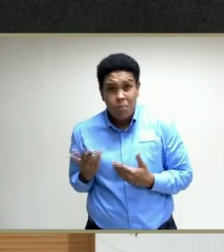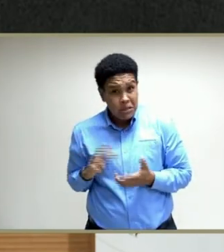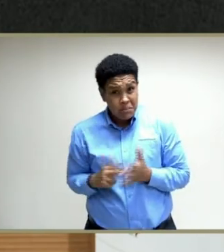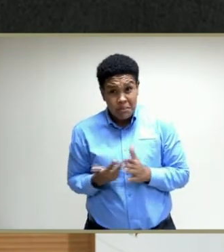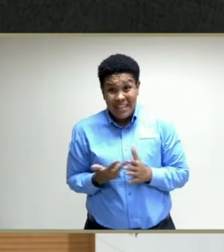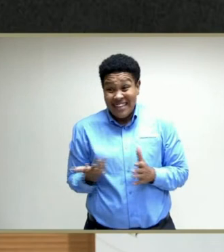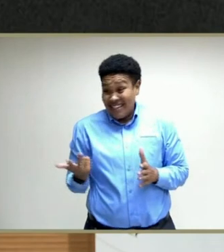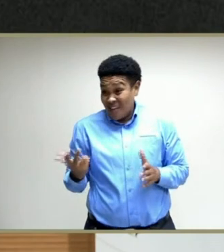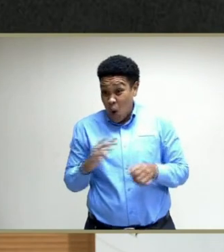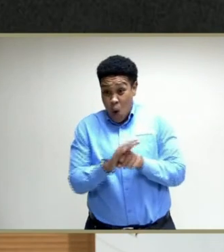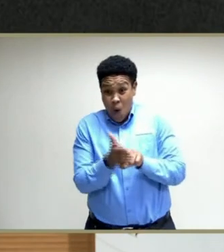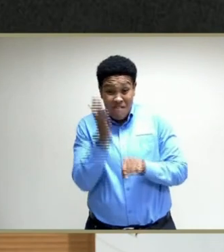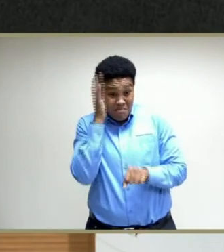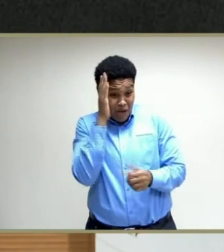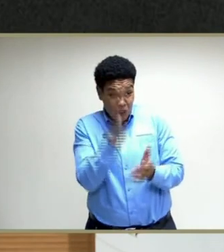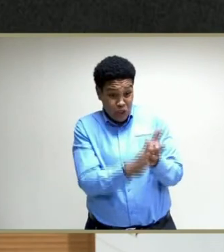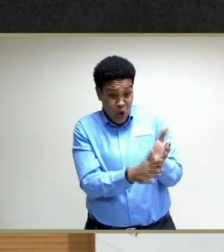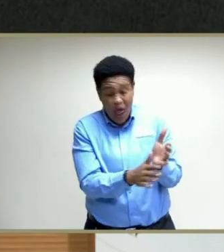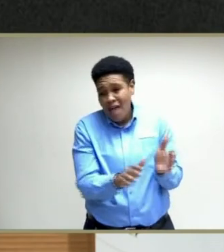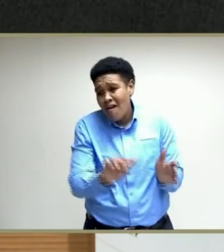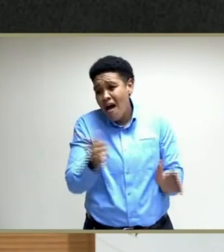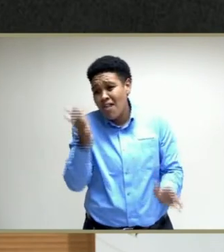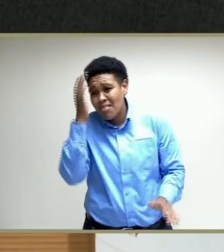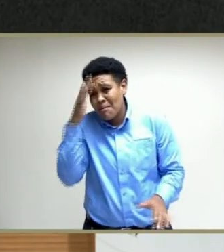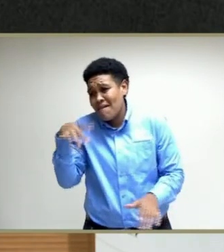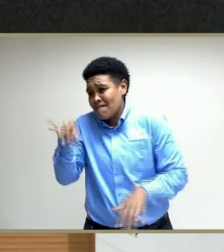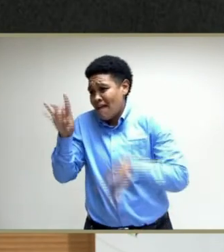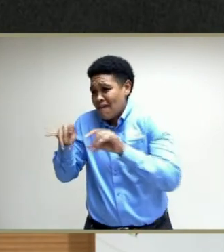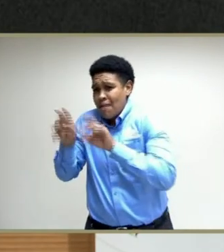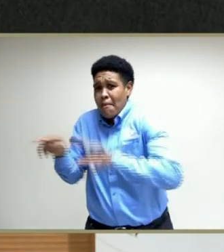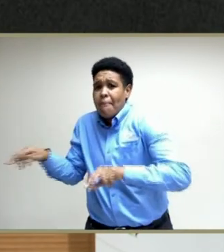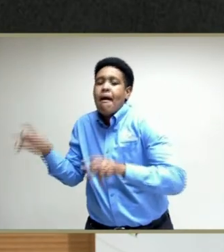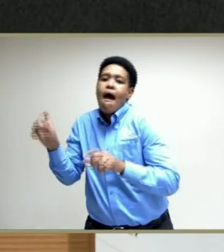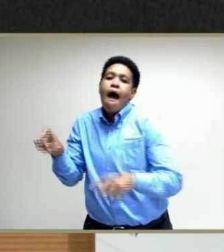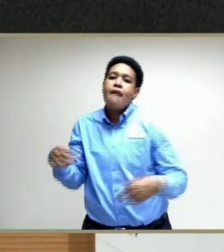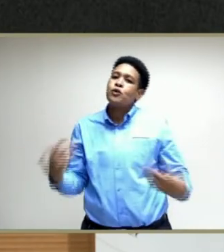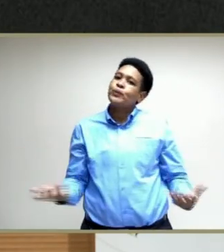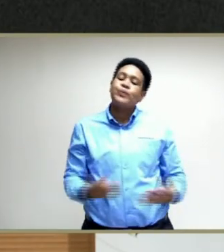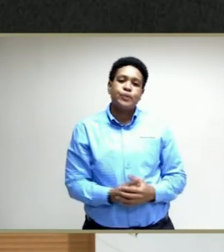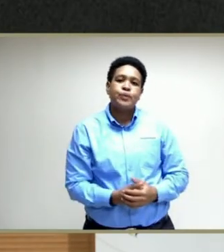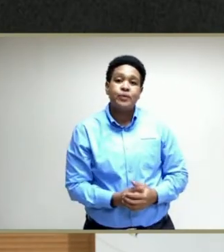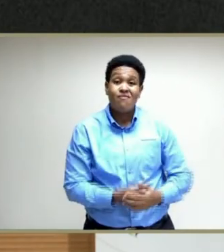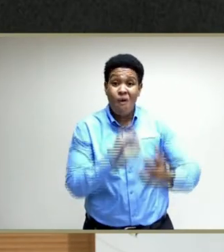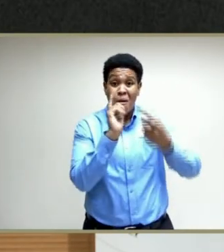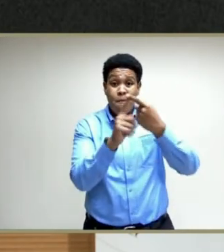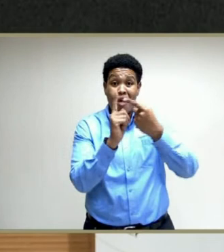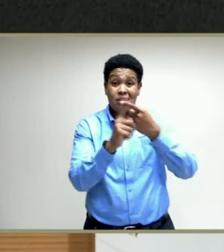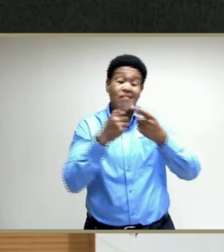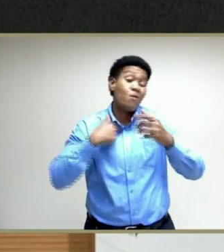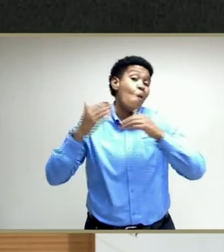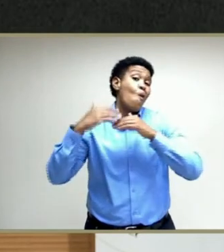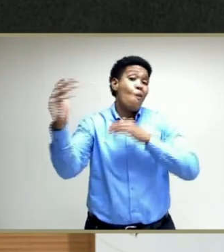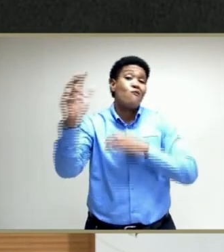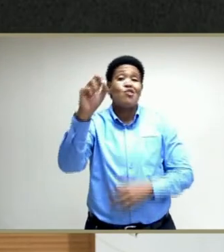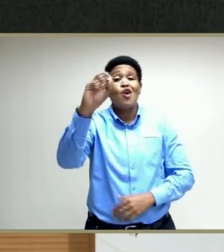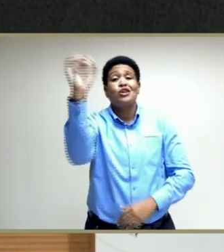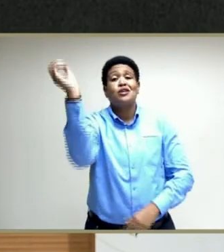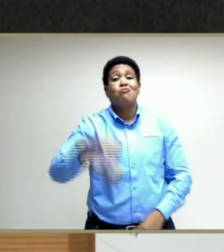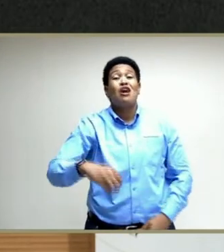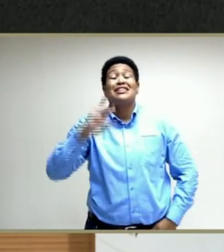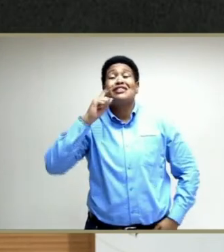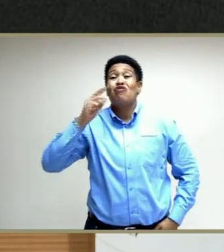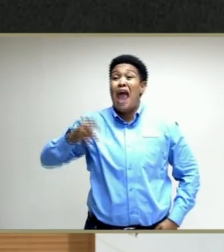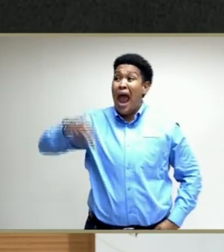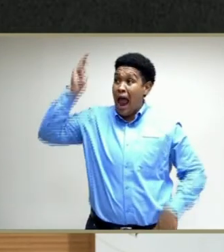occupancy. In terms of positivity, we have jumped. are over 30% at a very